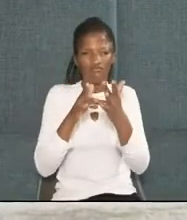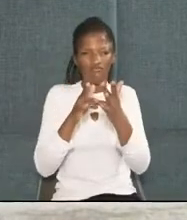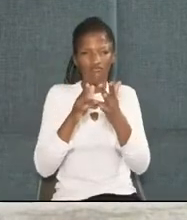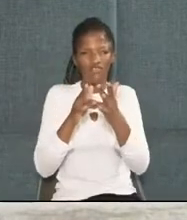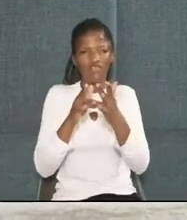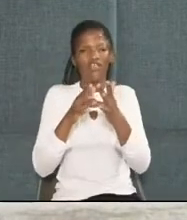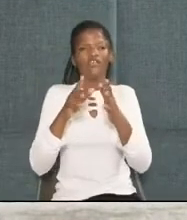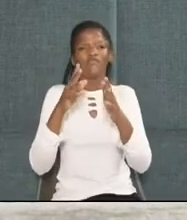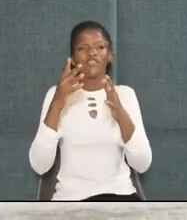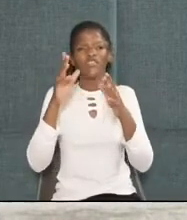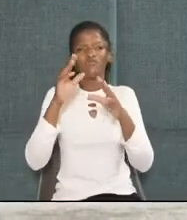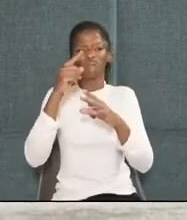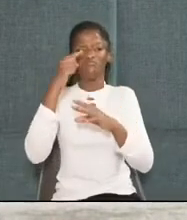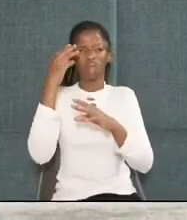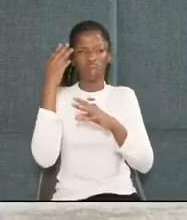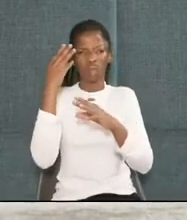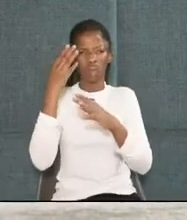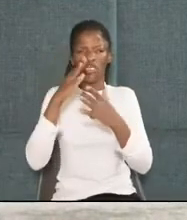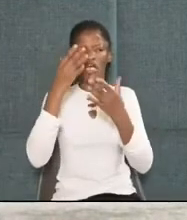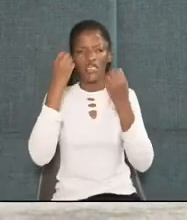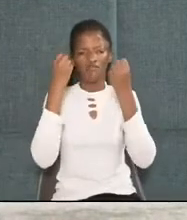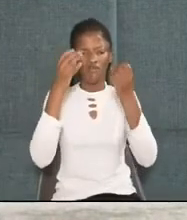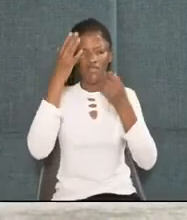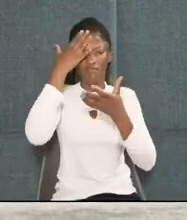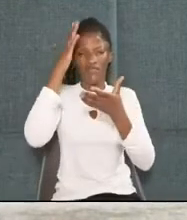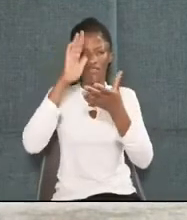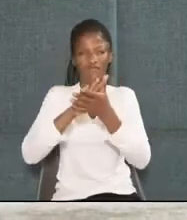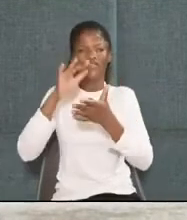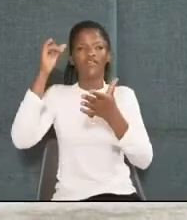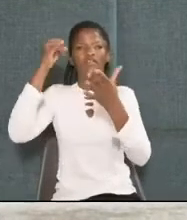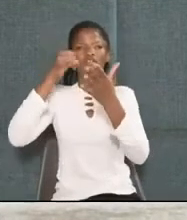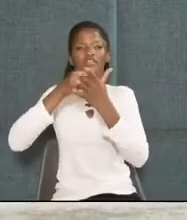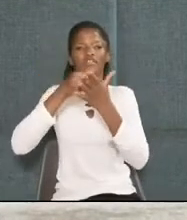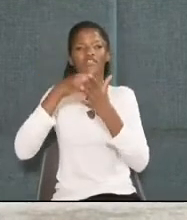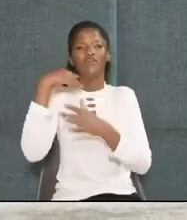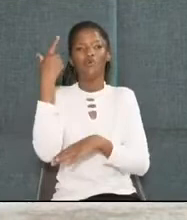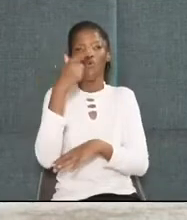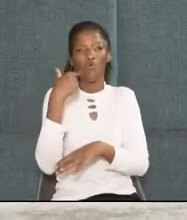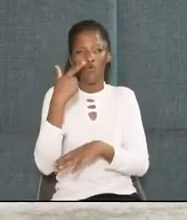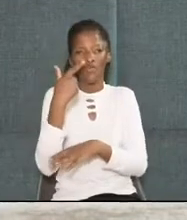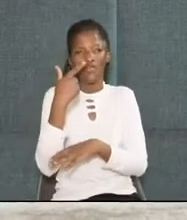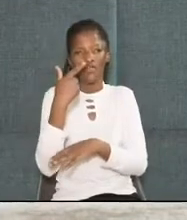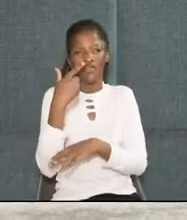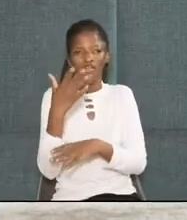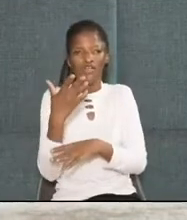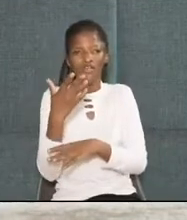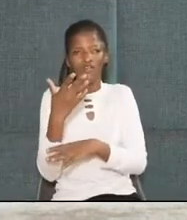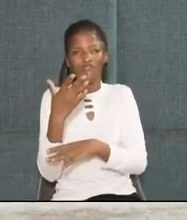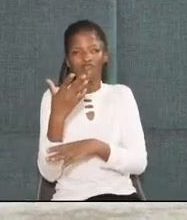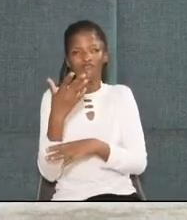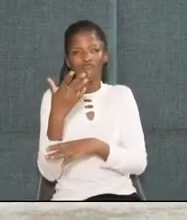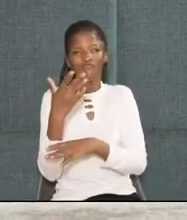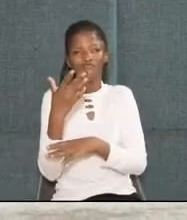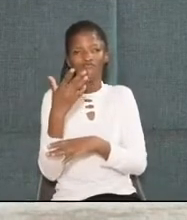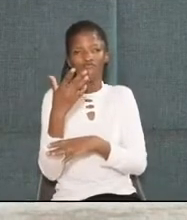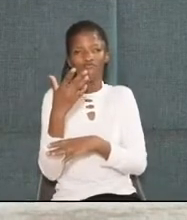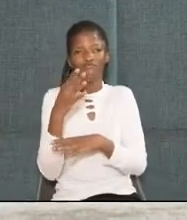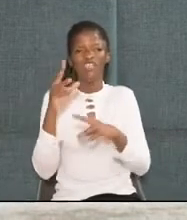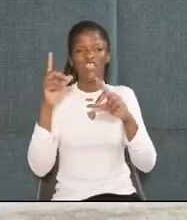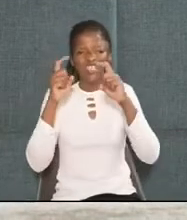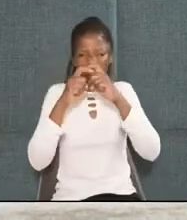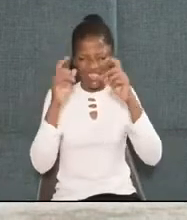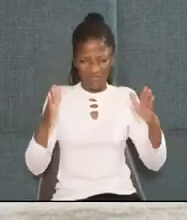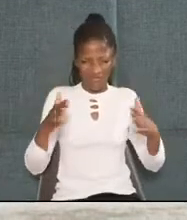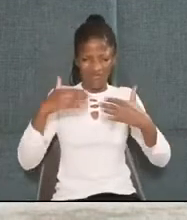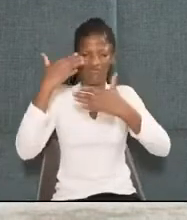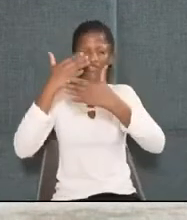the word of God and most of them believed it. Including, guess who? A magician. Her bitter enemies became